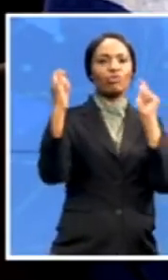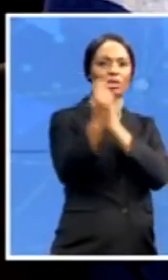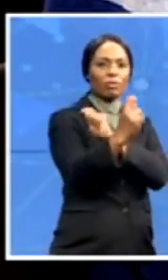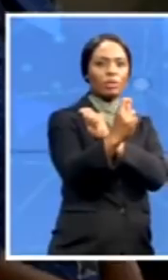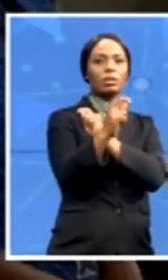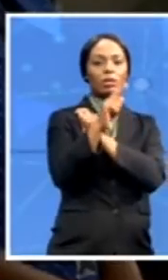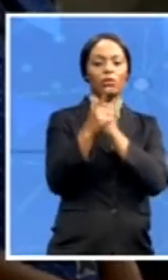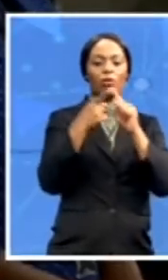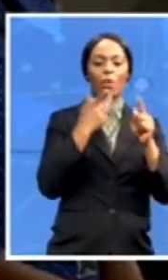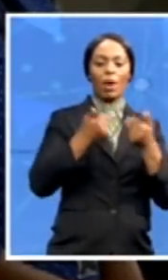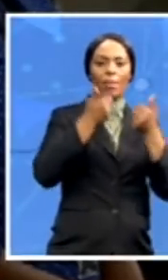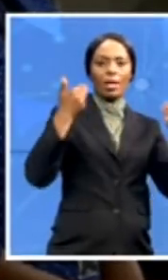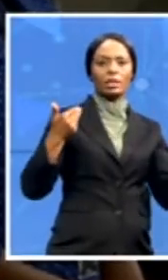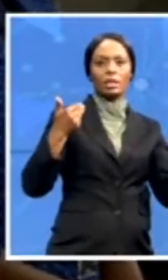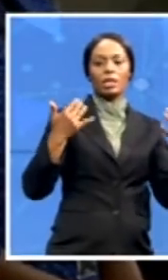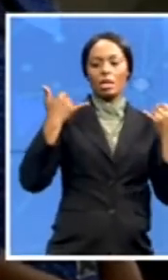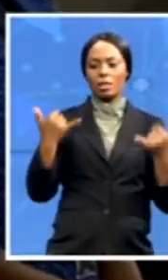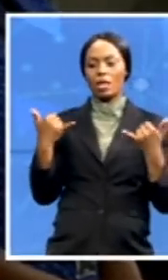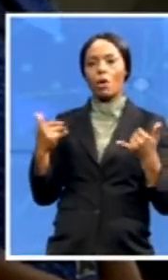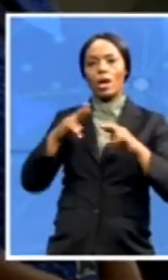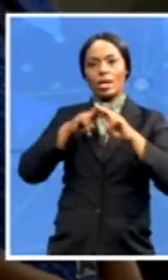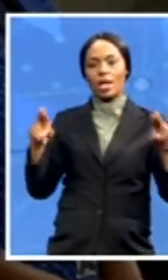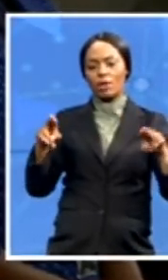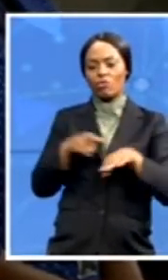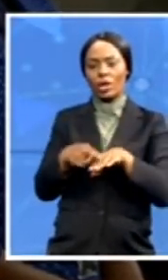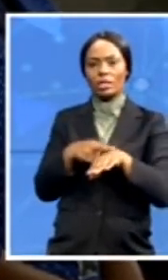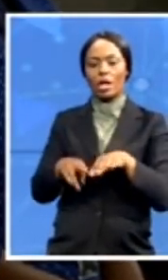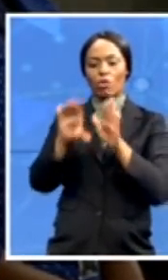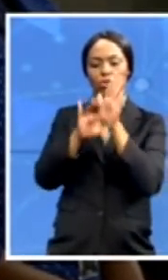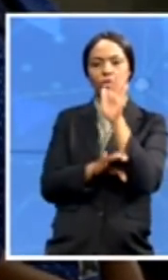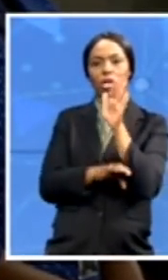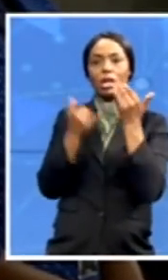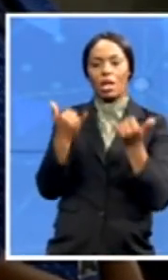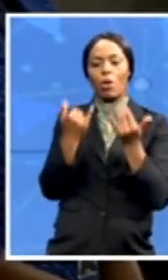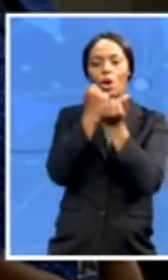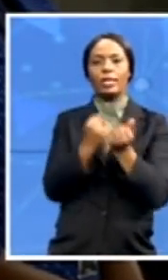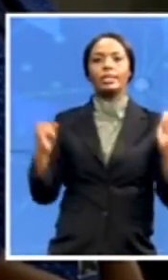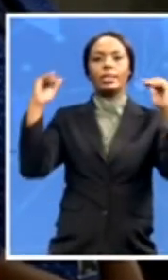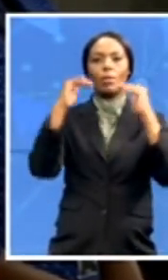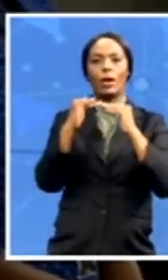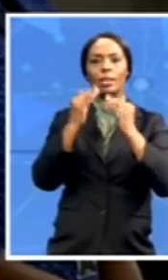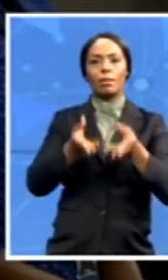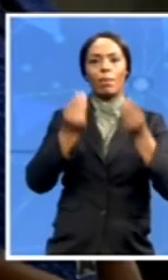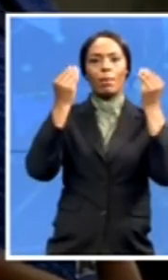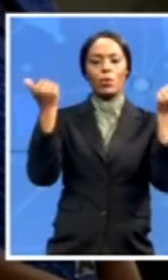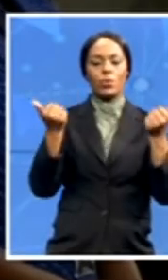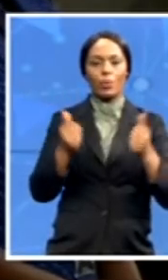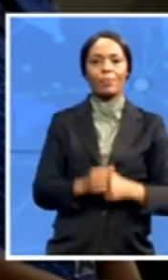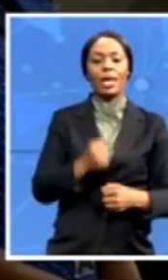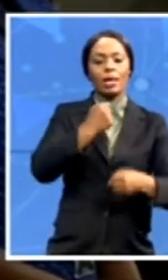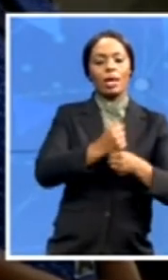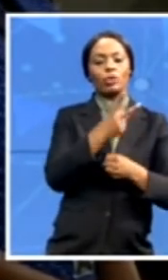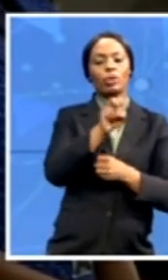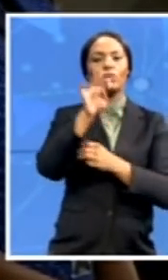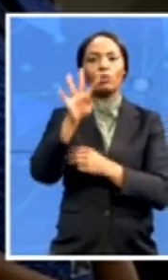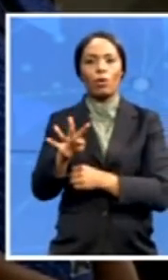-racial constitutional democracy. In 2004, Mr. Klerk brought together a number